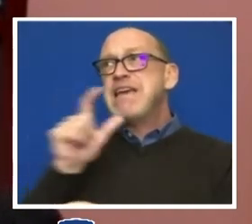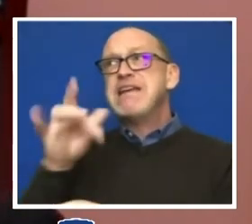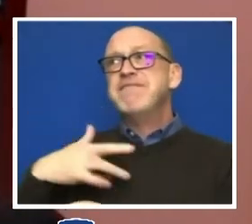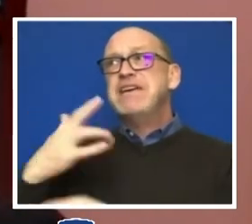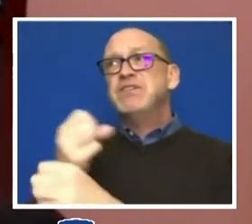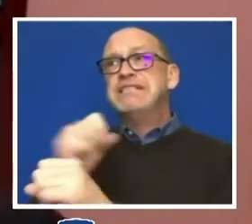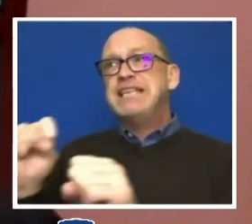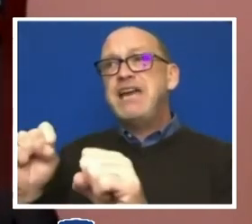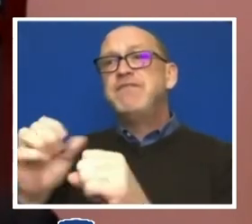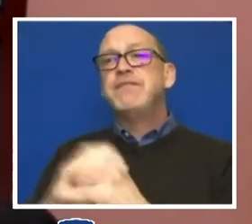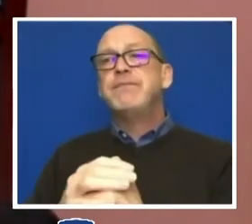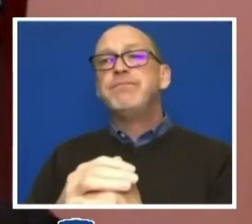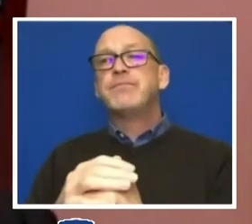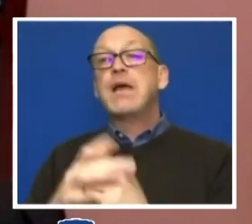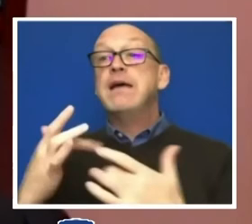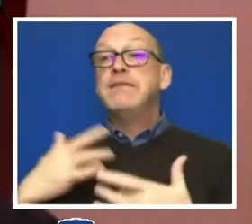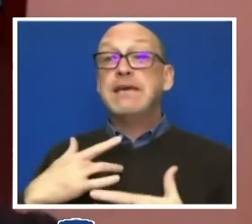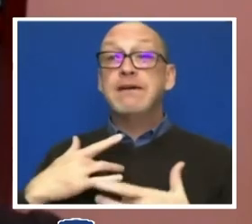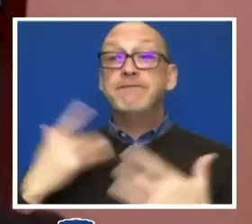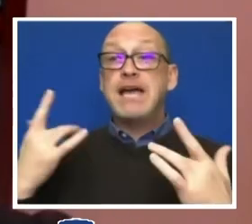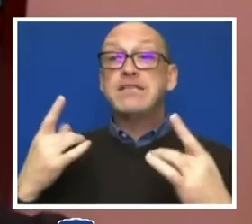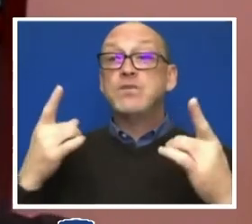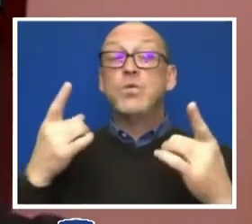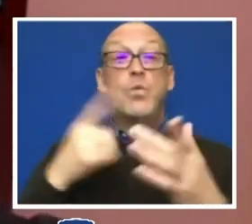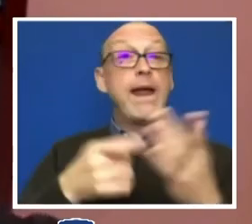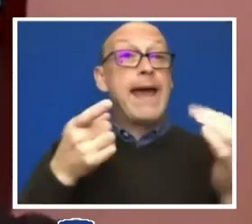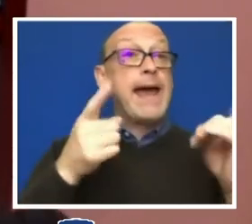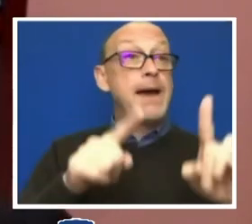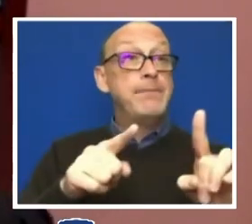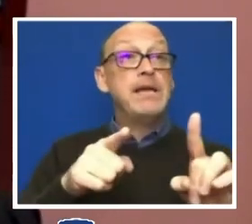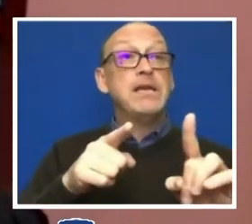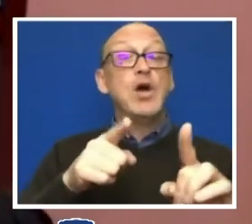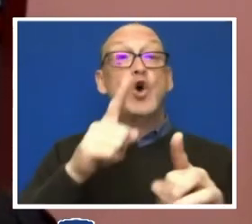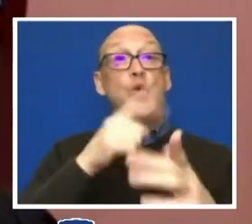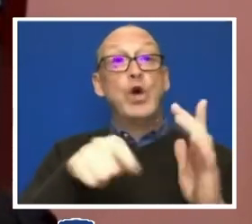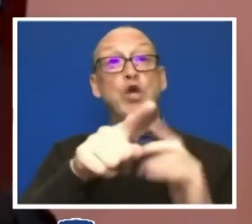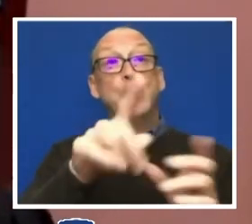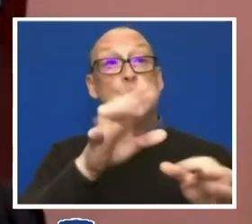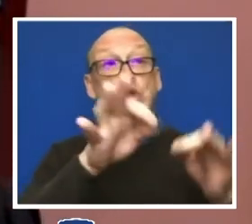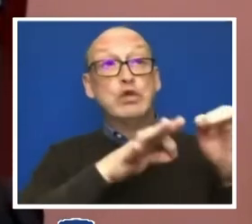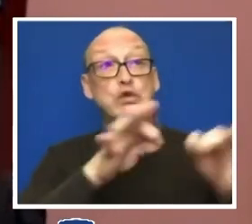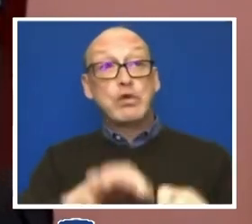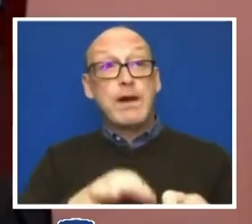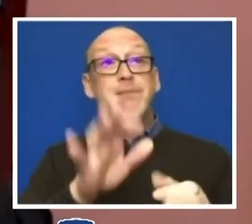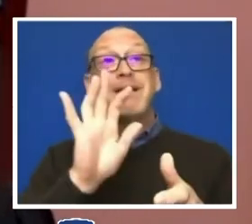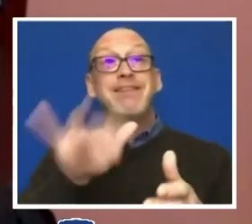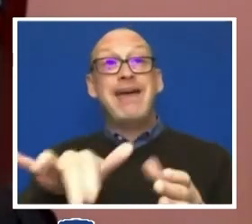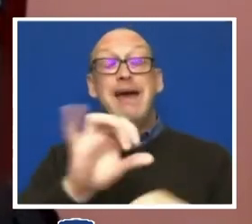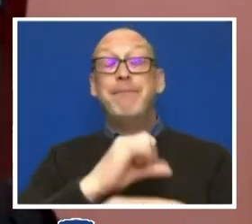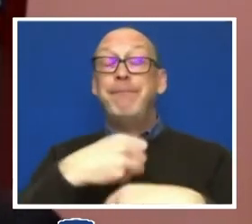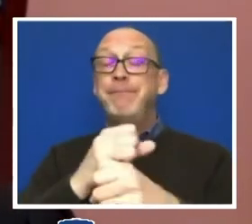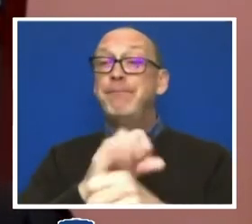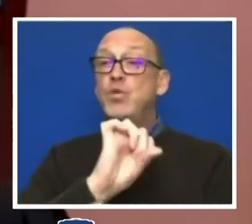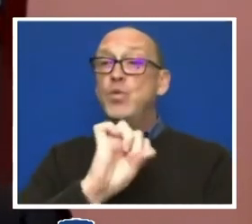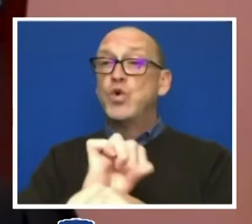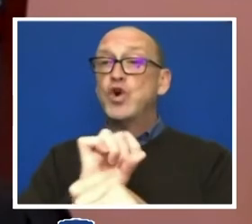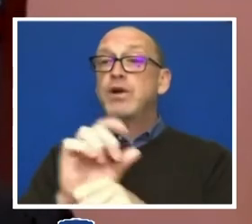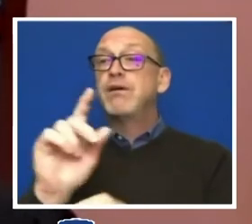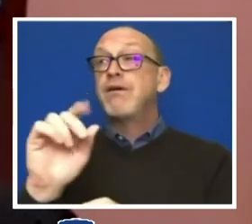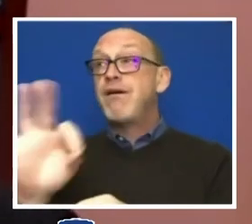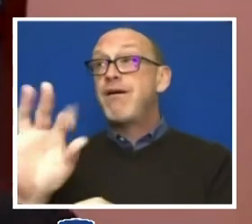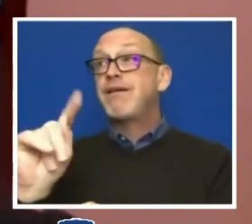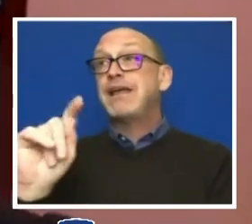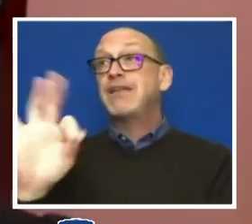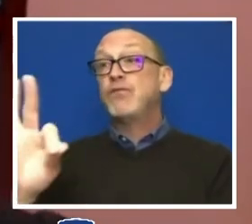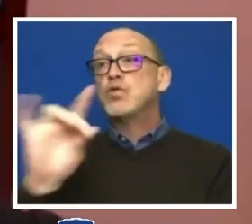described are precisely what made the work of the task force critical and critically important. We looked